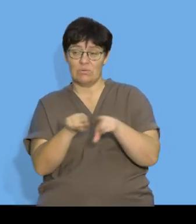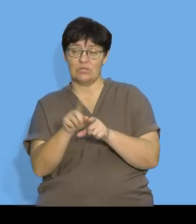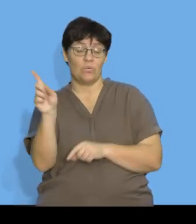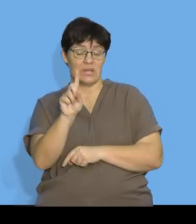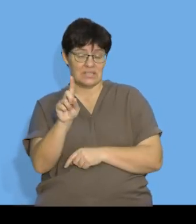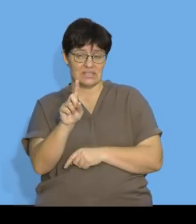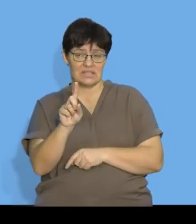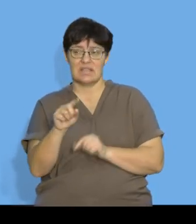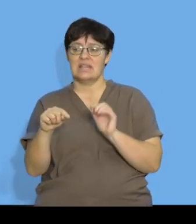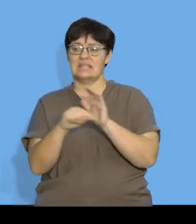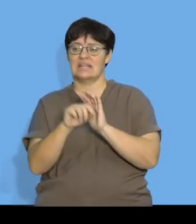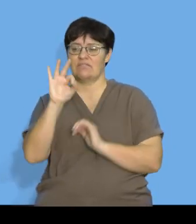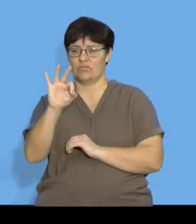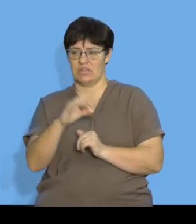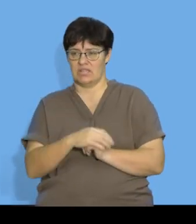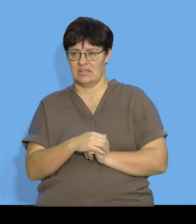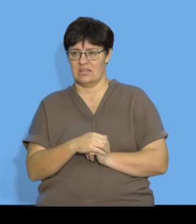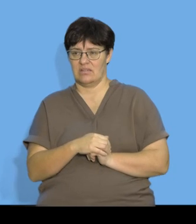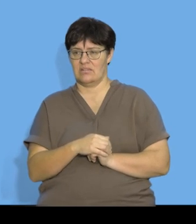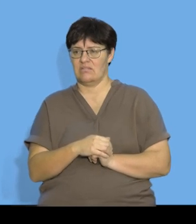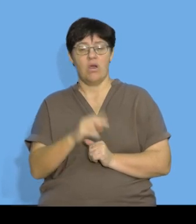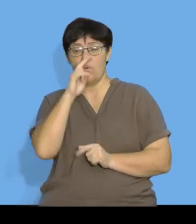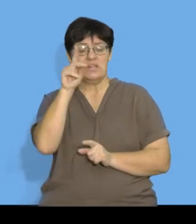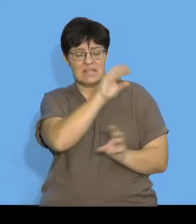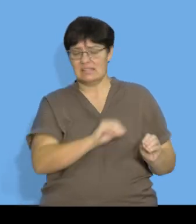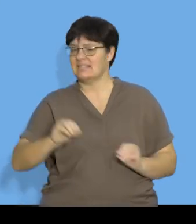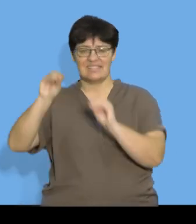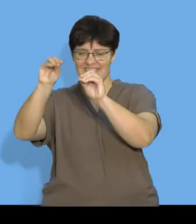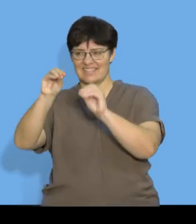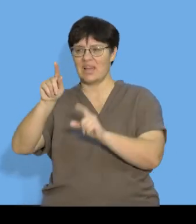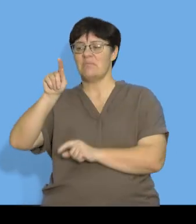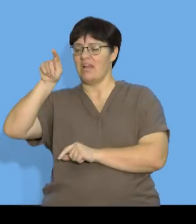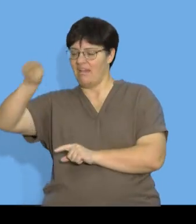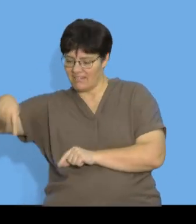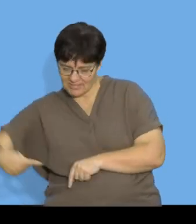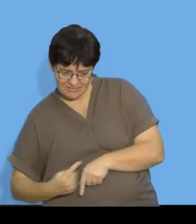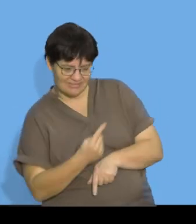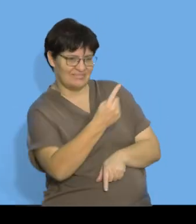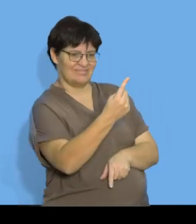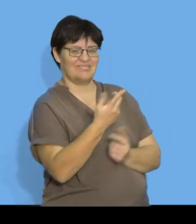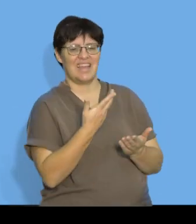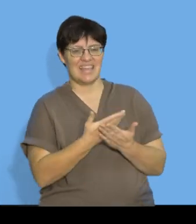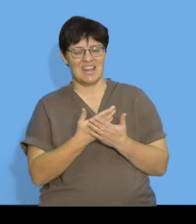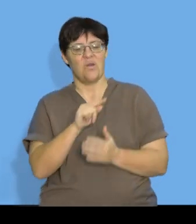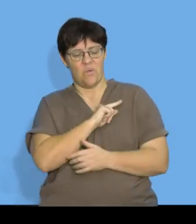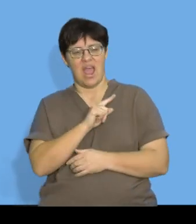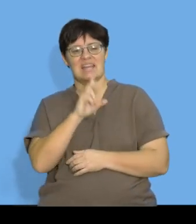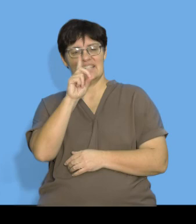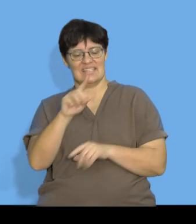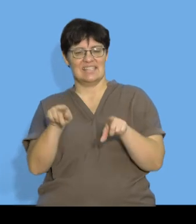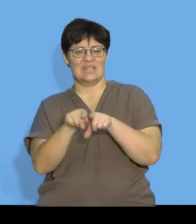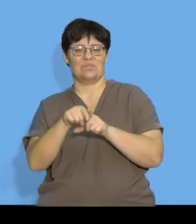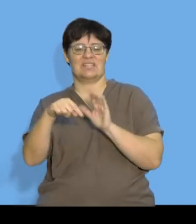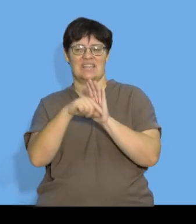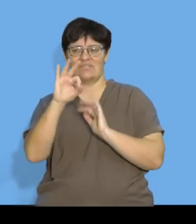negative 3 so I don't even have to take this a across because I know that d is negative 3 I'm